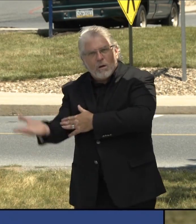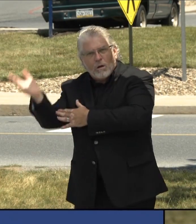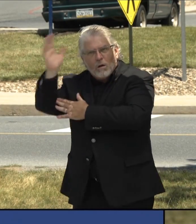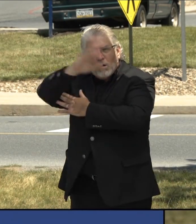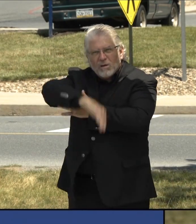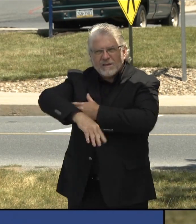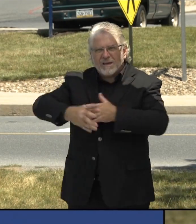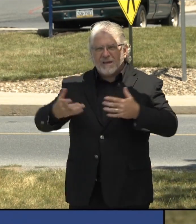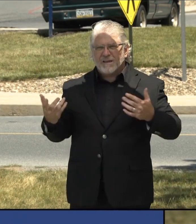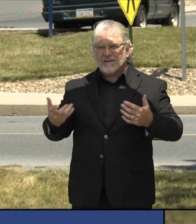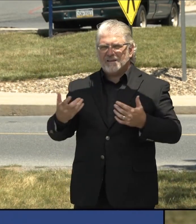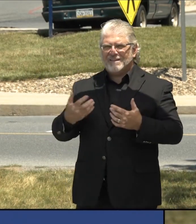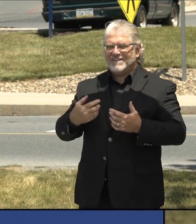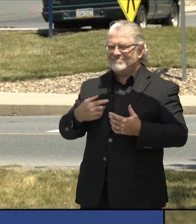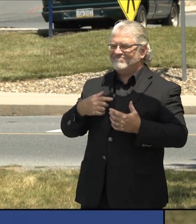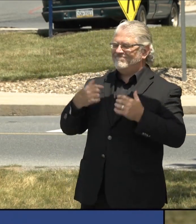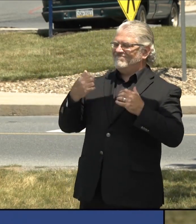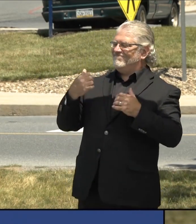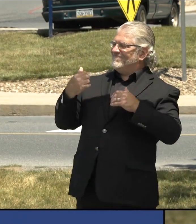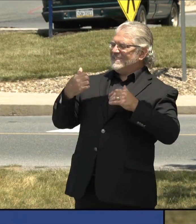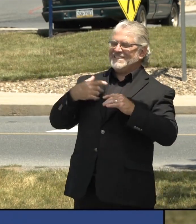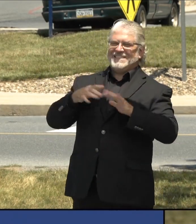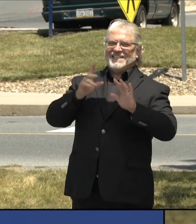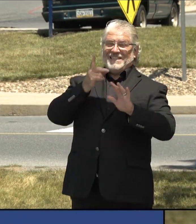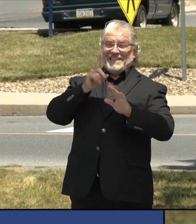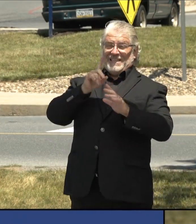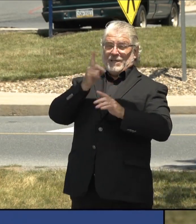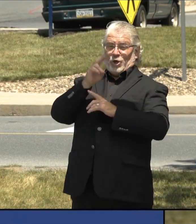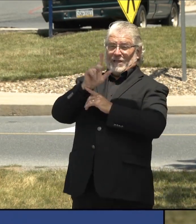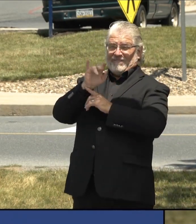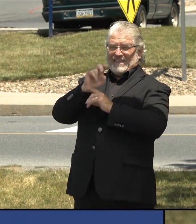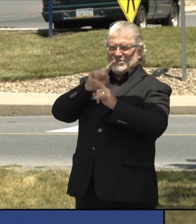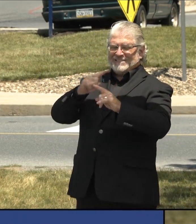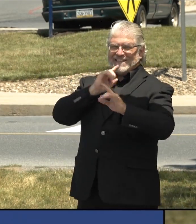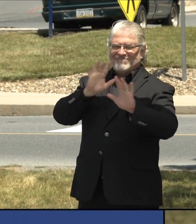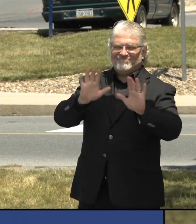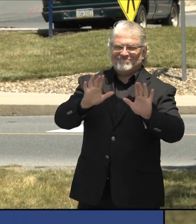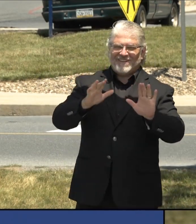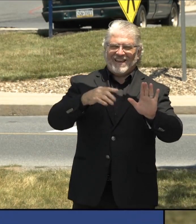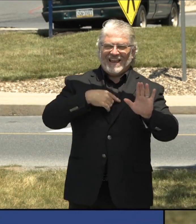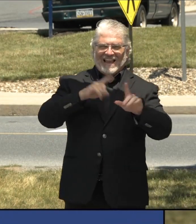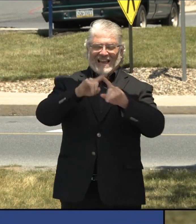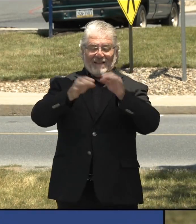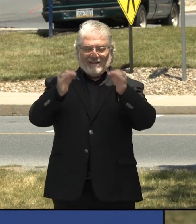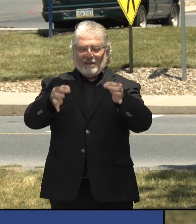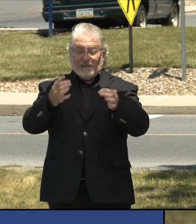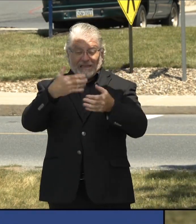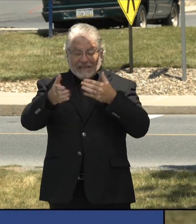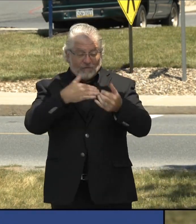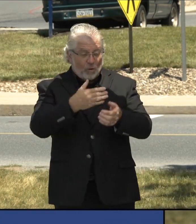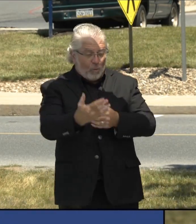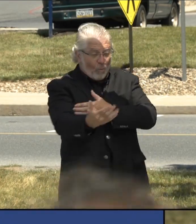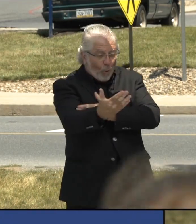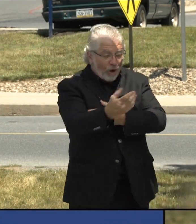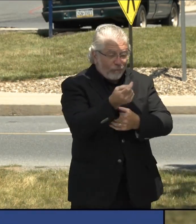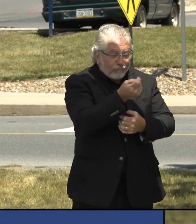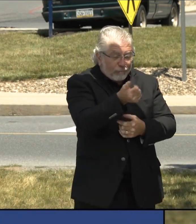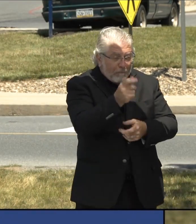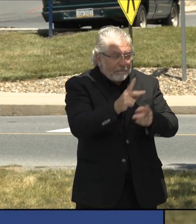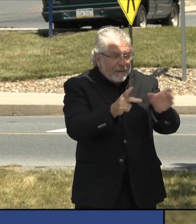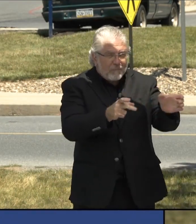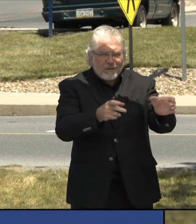can't quantitate that risk. I don't think anybody that can quantitate that risk. But if that person has COVID-19 and they are